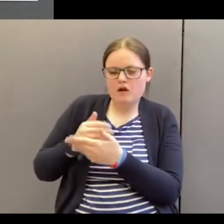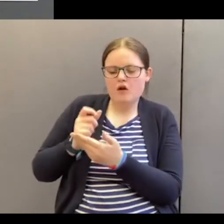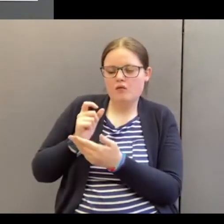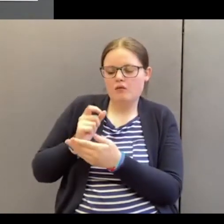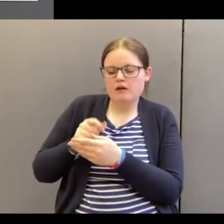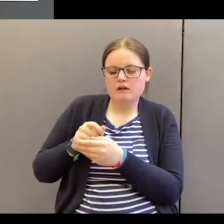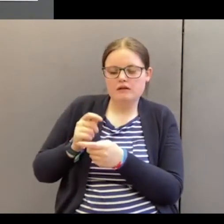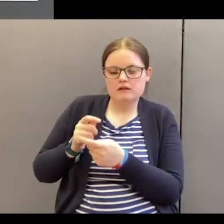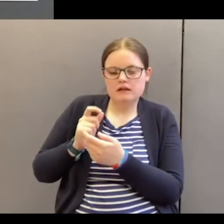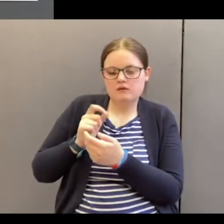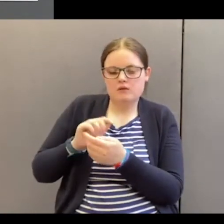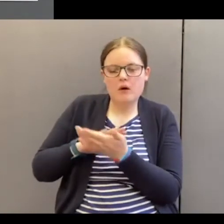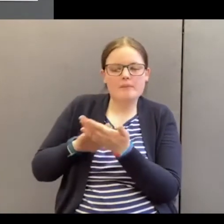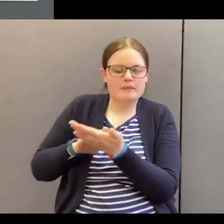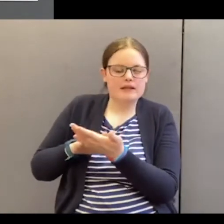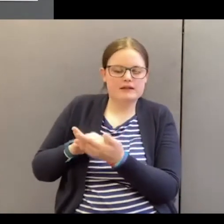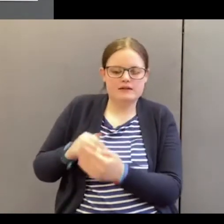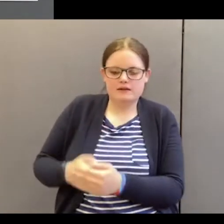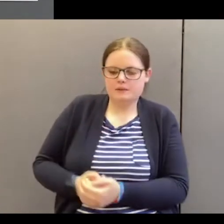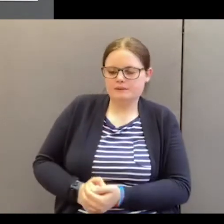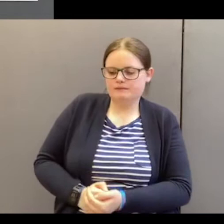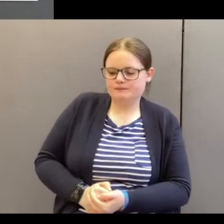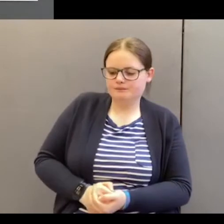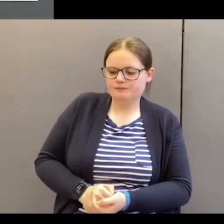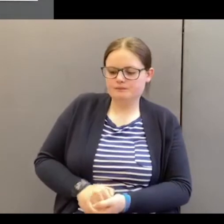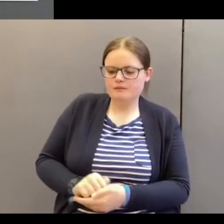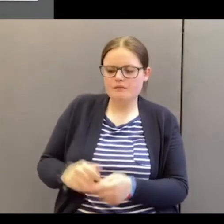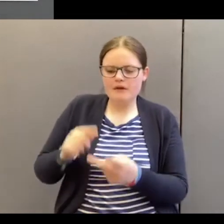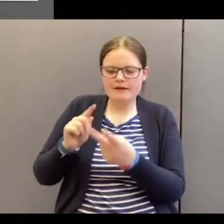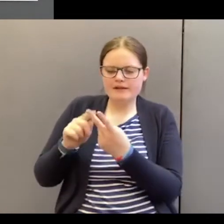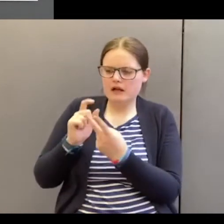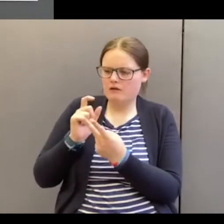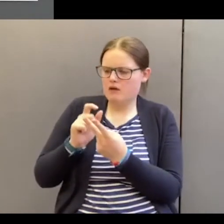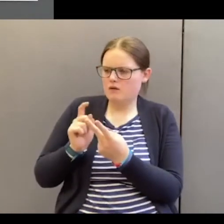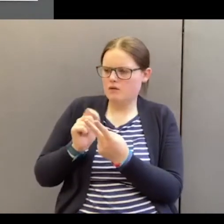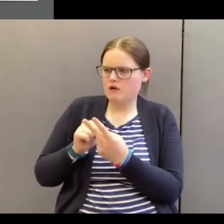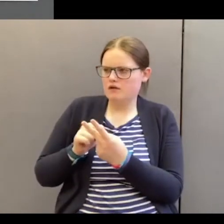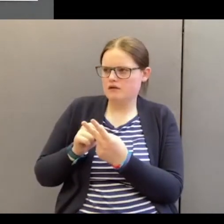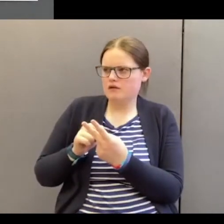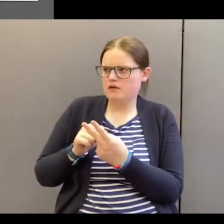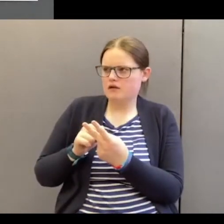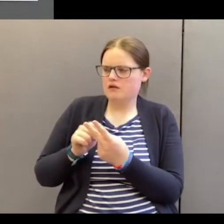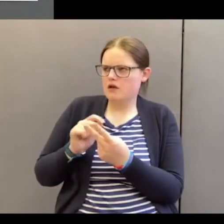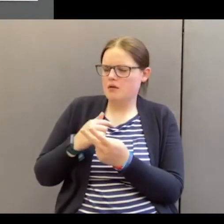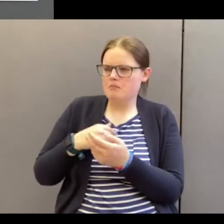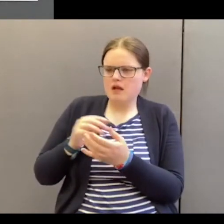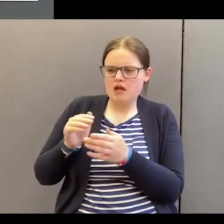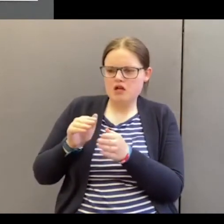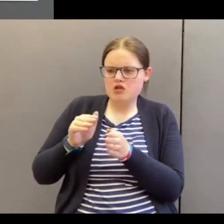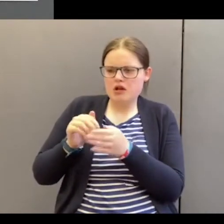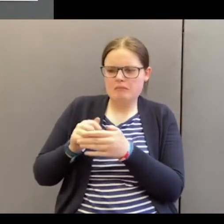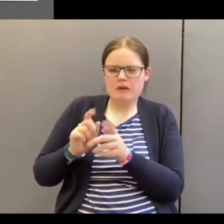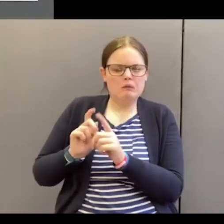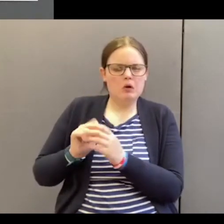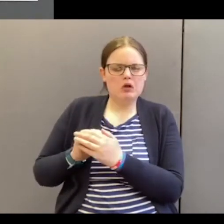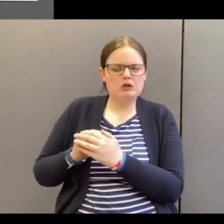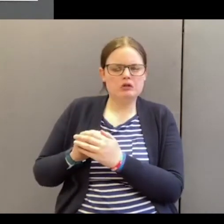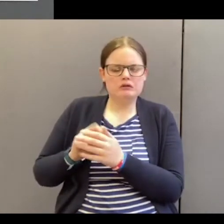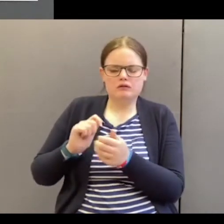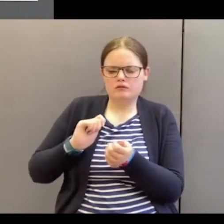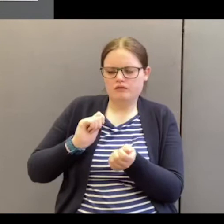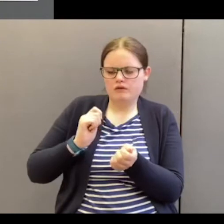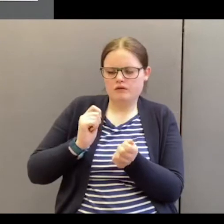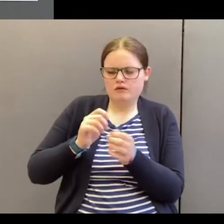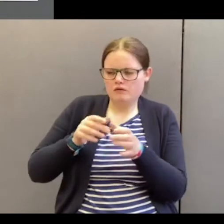what it means. But then the second word, what am I being shaped into? Conformed